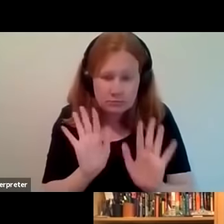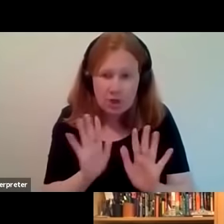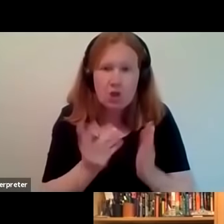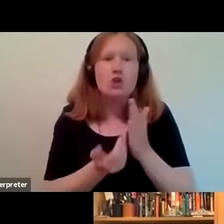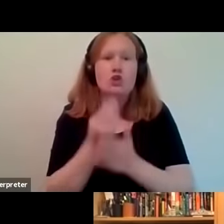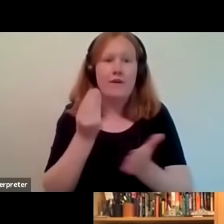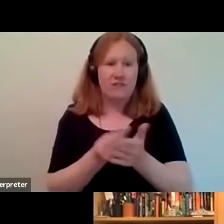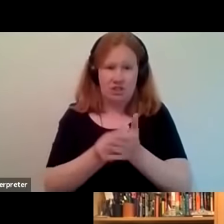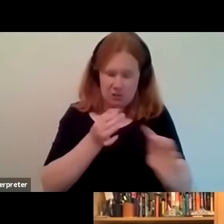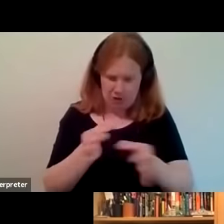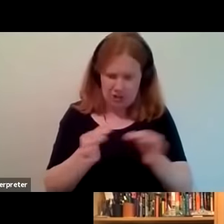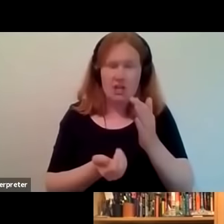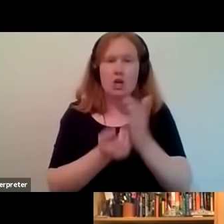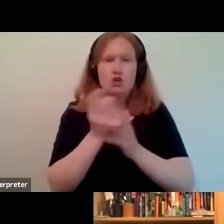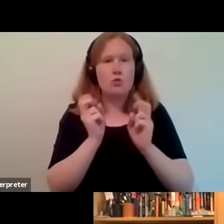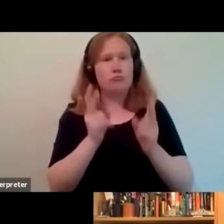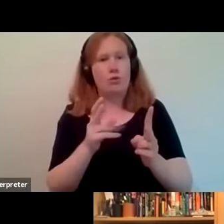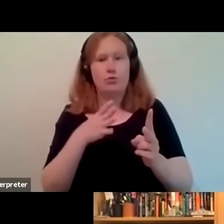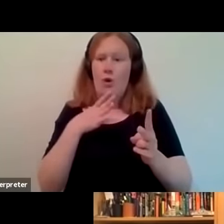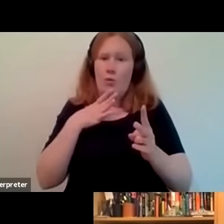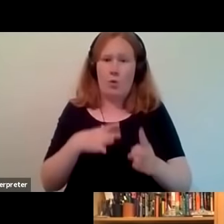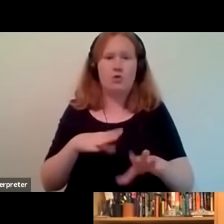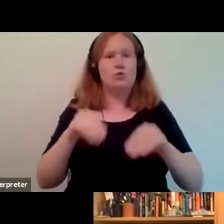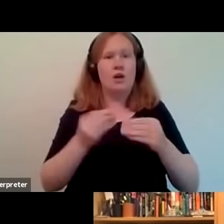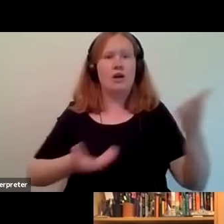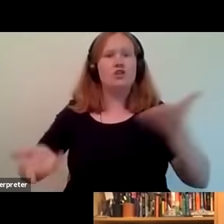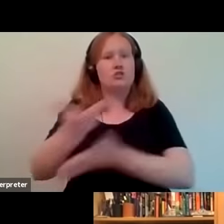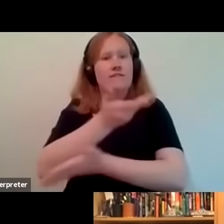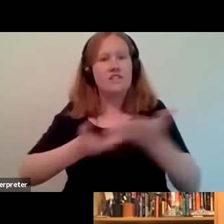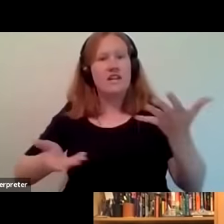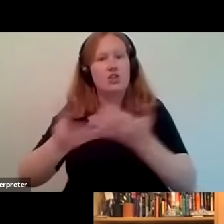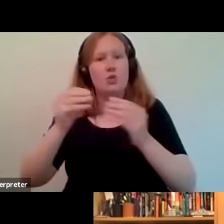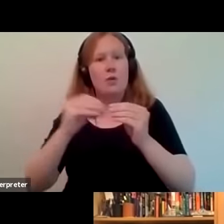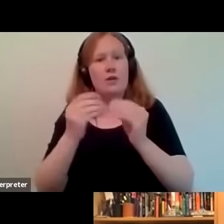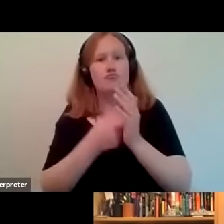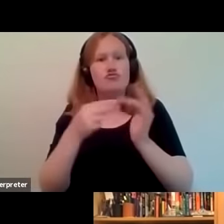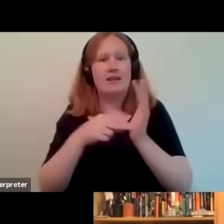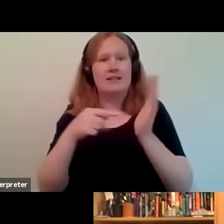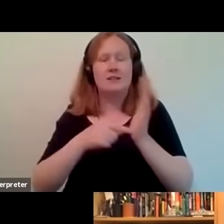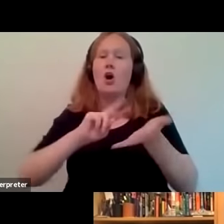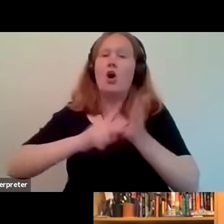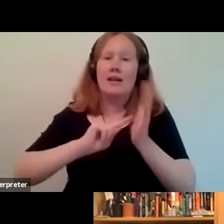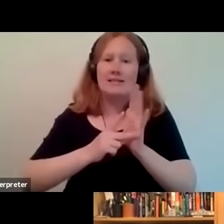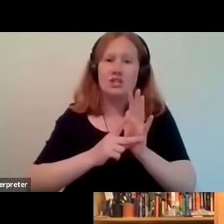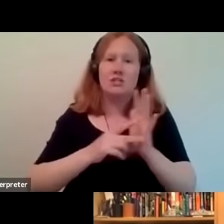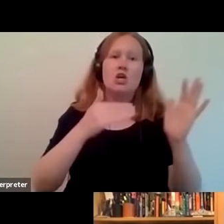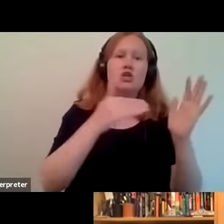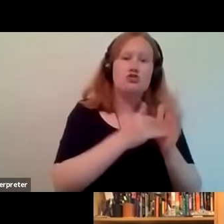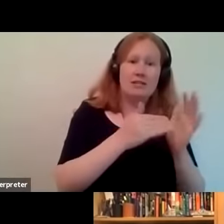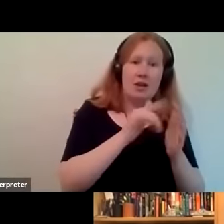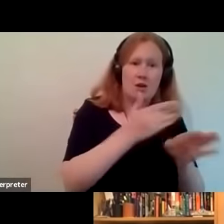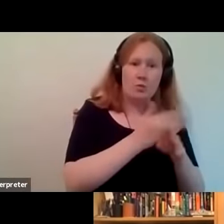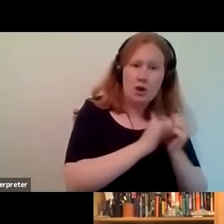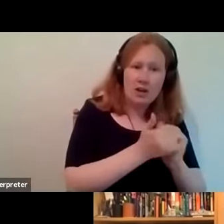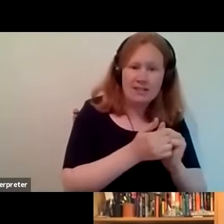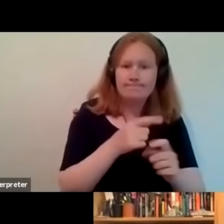a new approach and we'd like to start a conversation with brent organizations today through zarita and her colleagues to find out what's